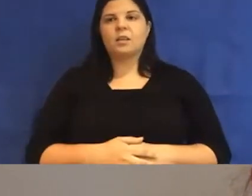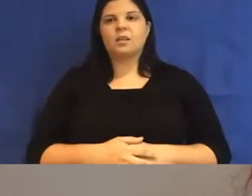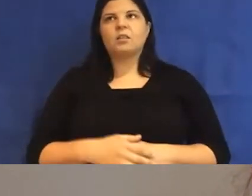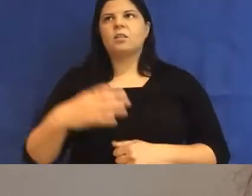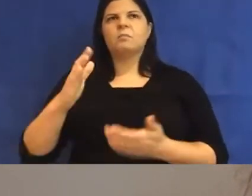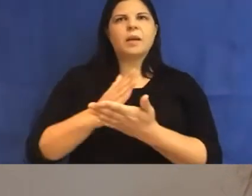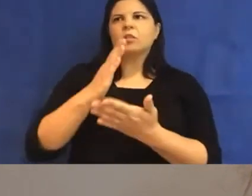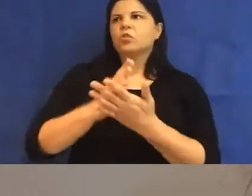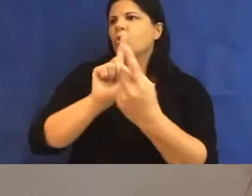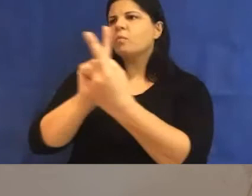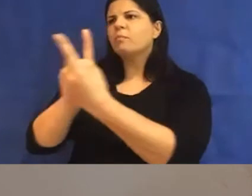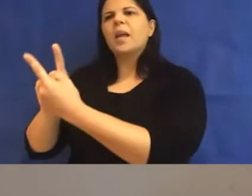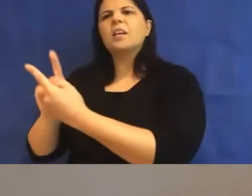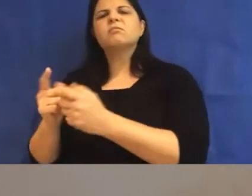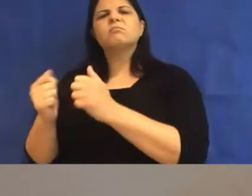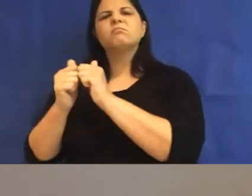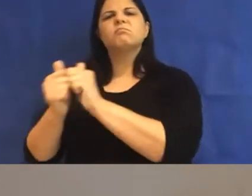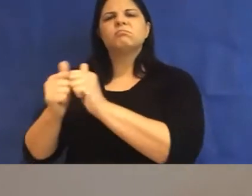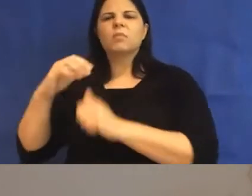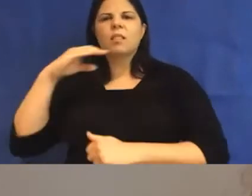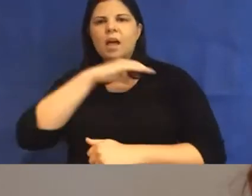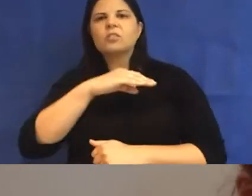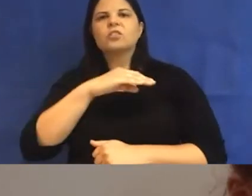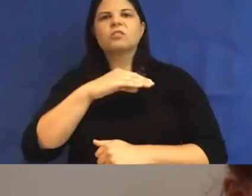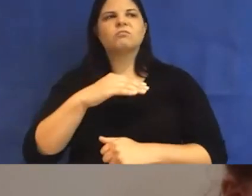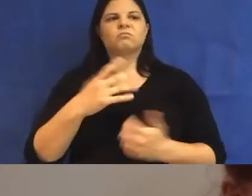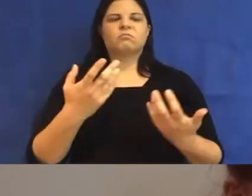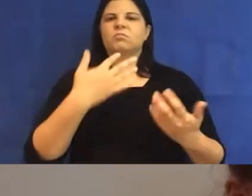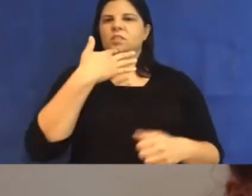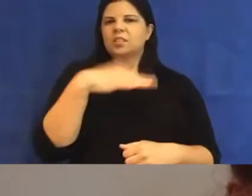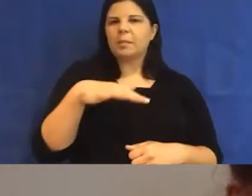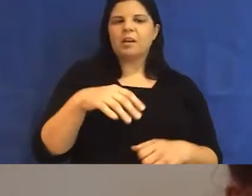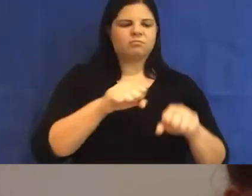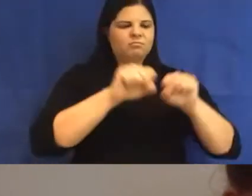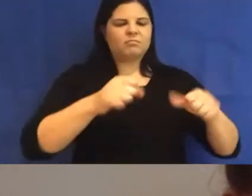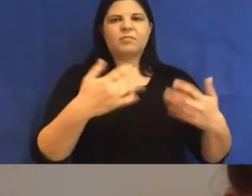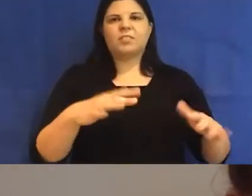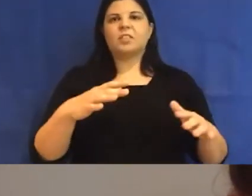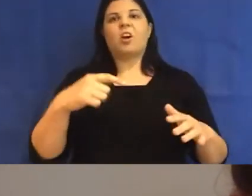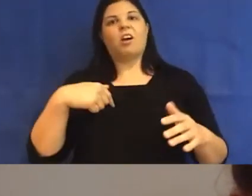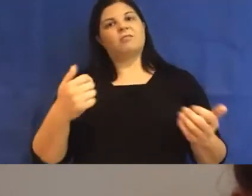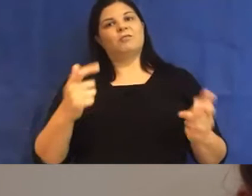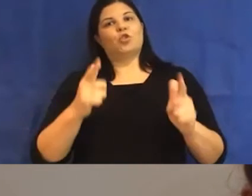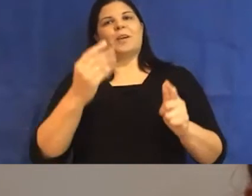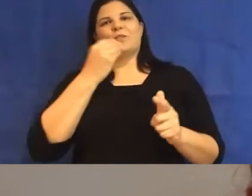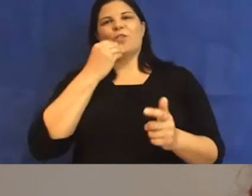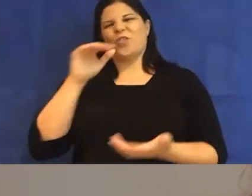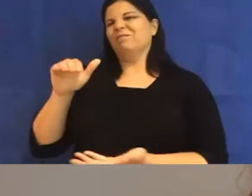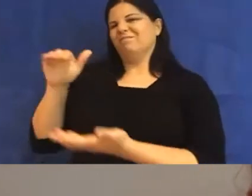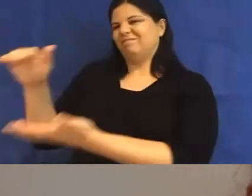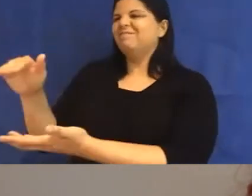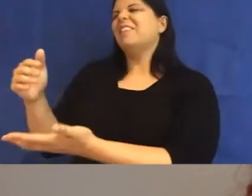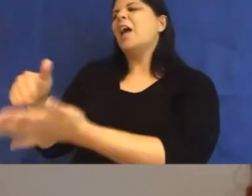lunch in the first week of semester after summer and just happen to bring too much food. Come on, help me finish it. We had